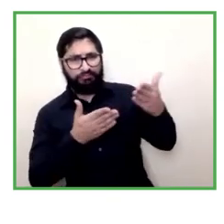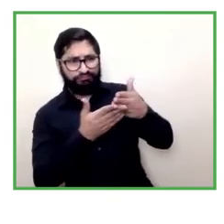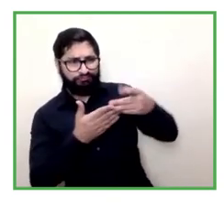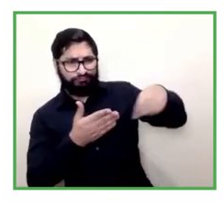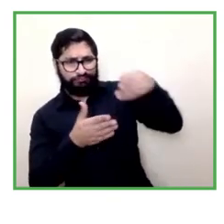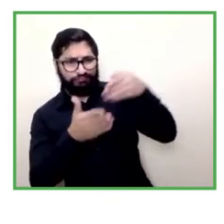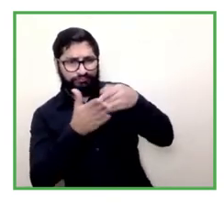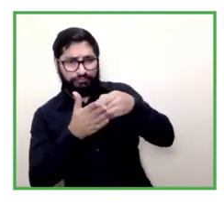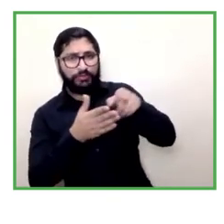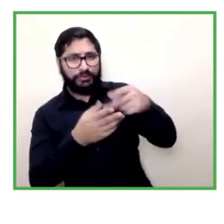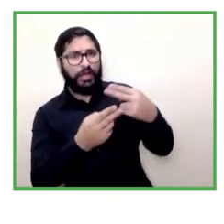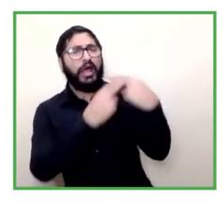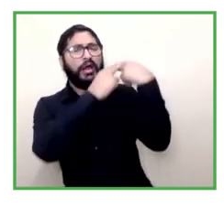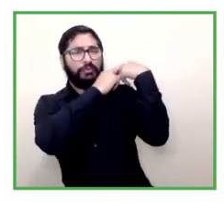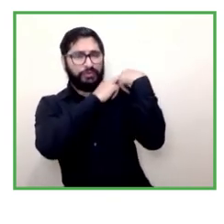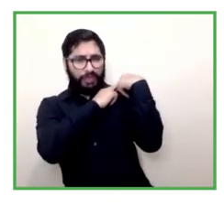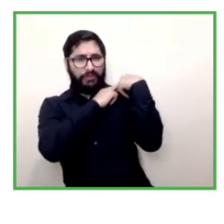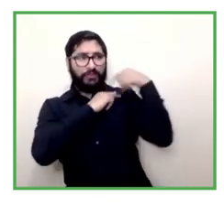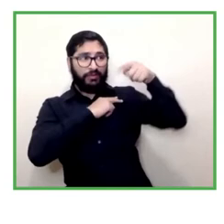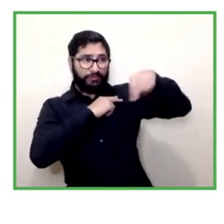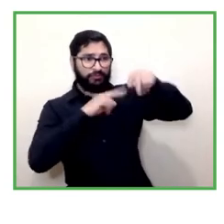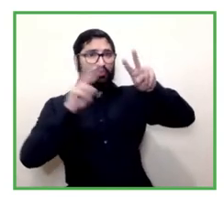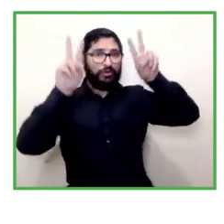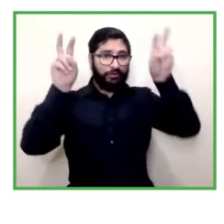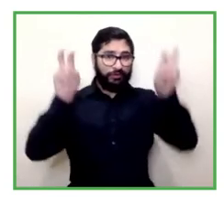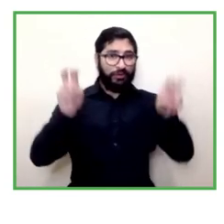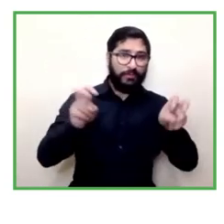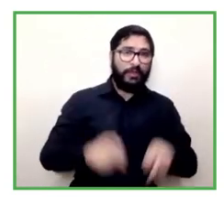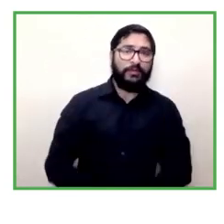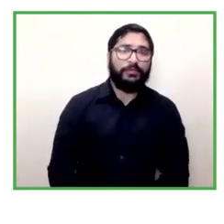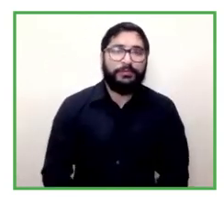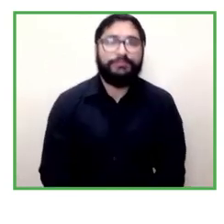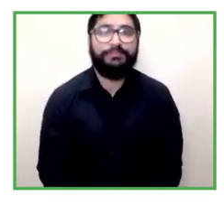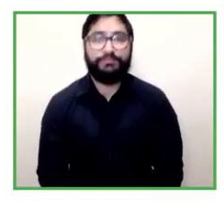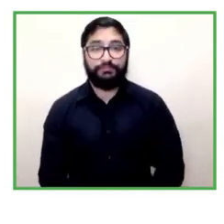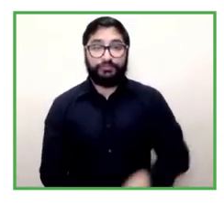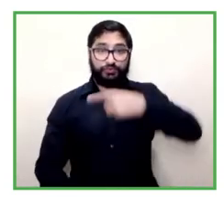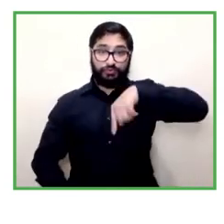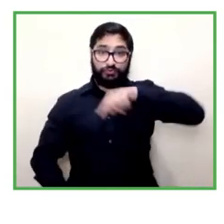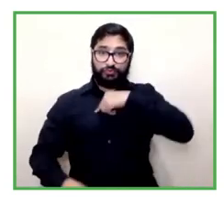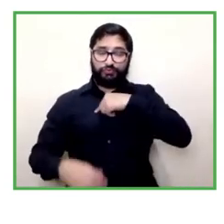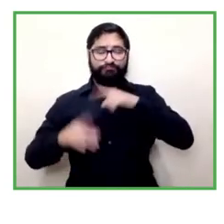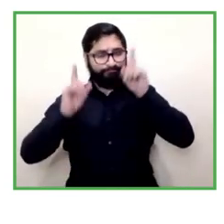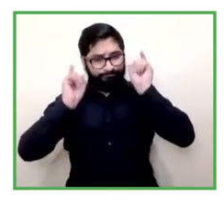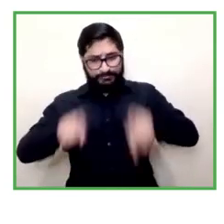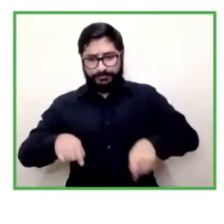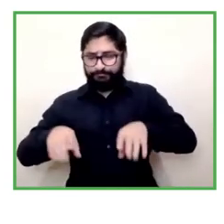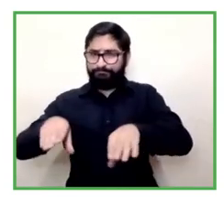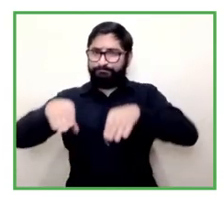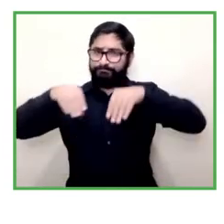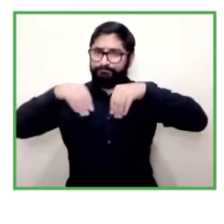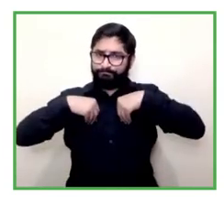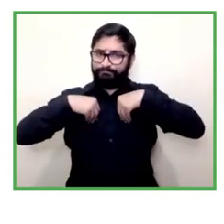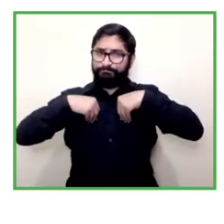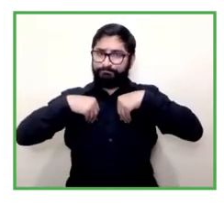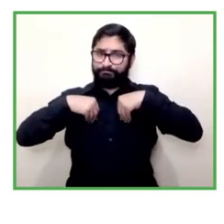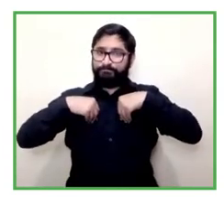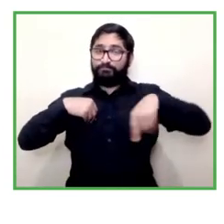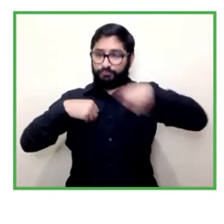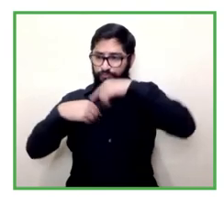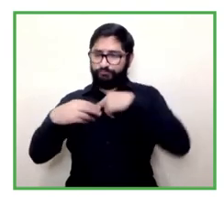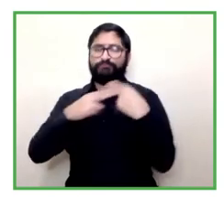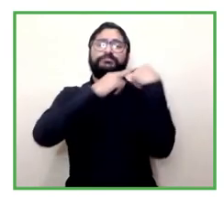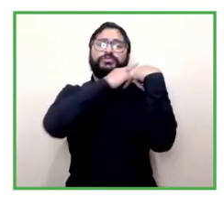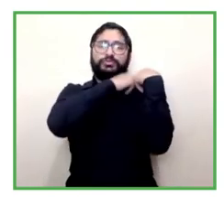visions but we need to account for that we need to be responsible for that we have been responsible with people with